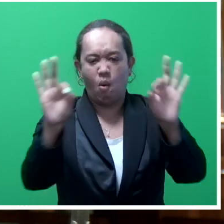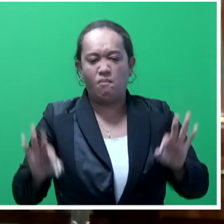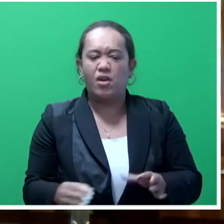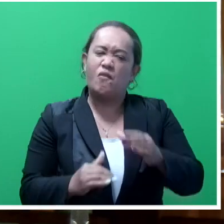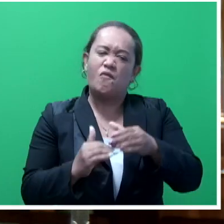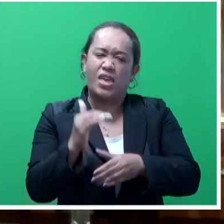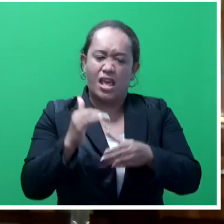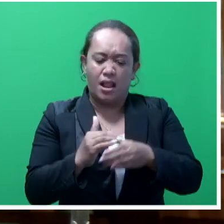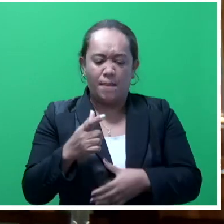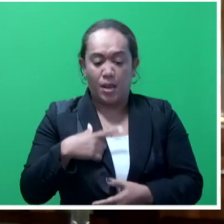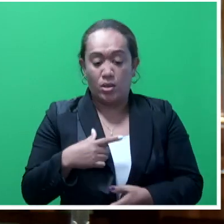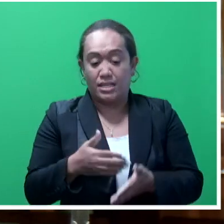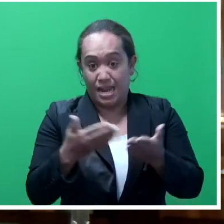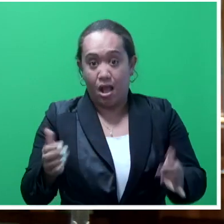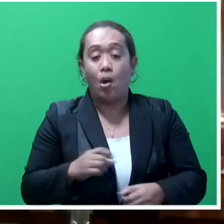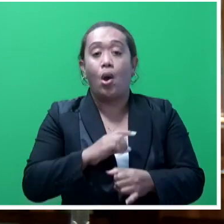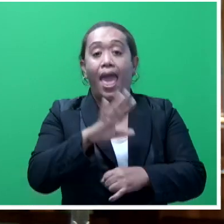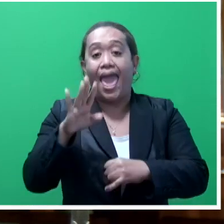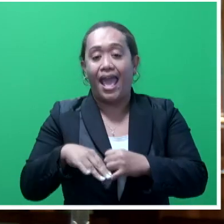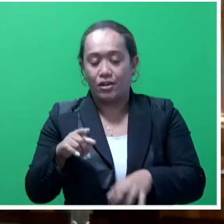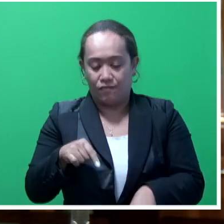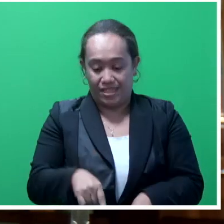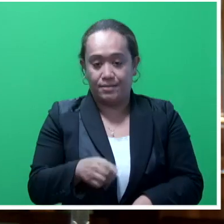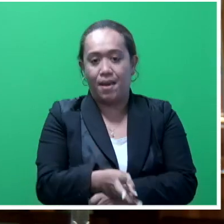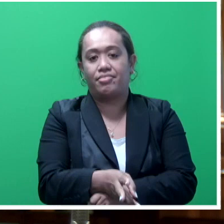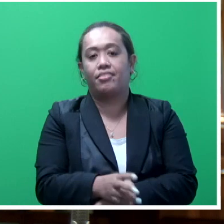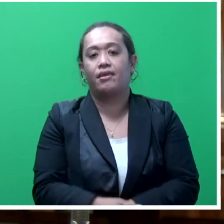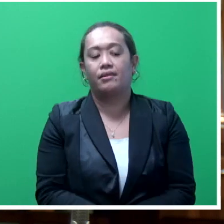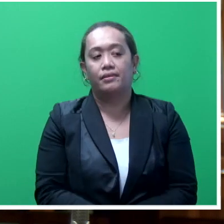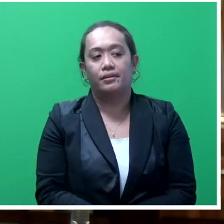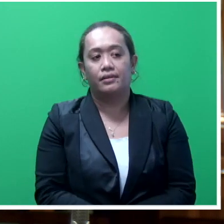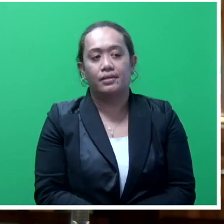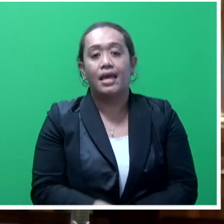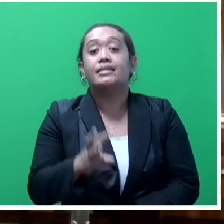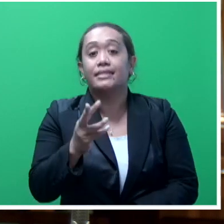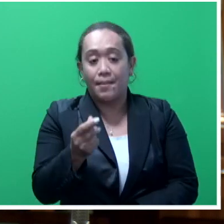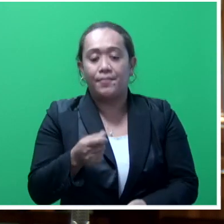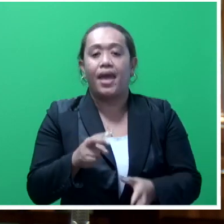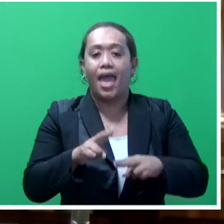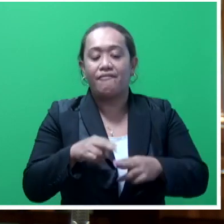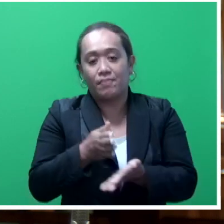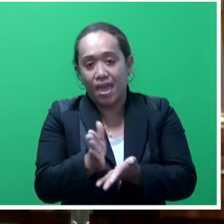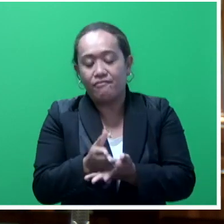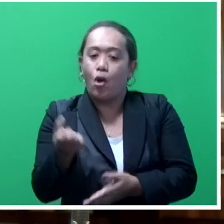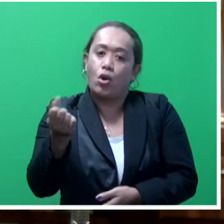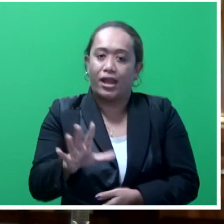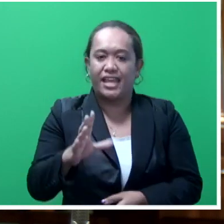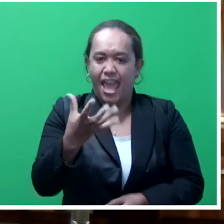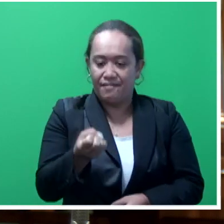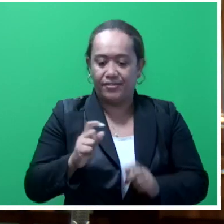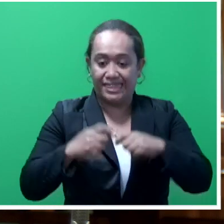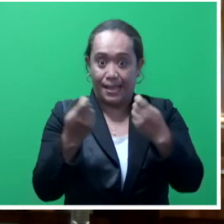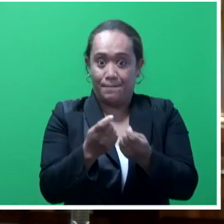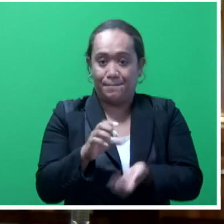the other side of that creek near Roops. FNPF has dedicated a team working to assist members